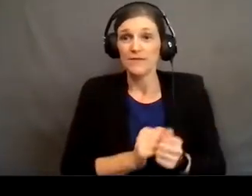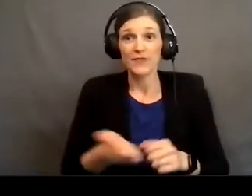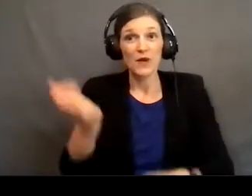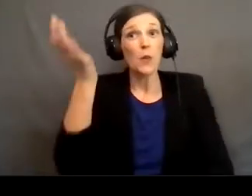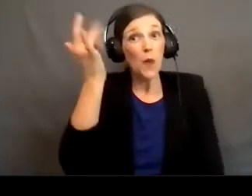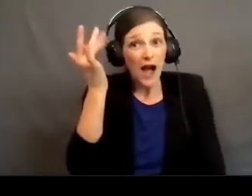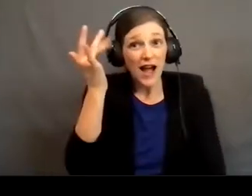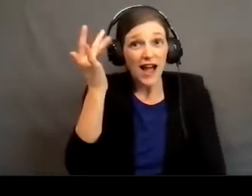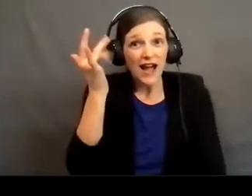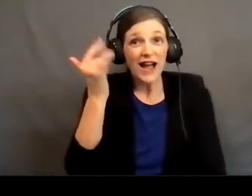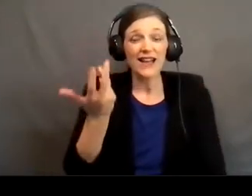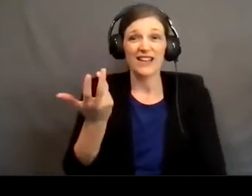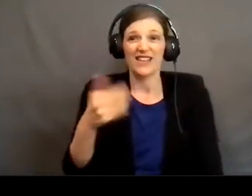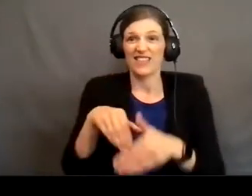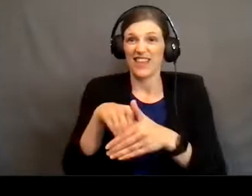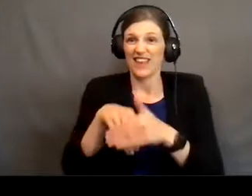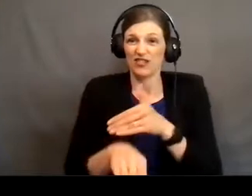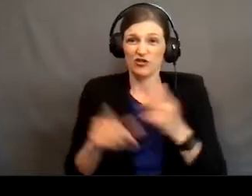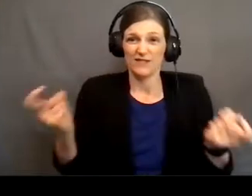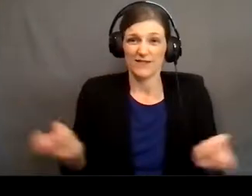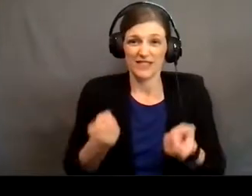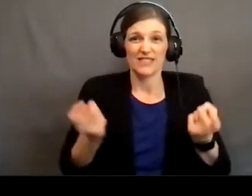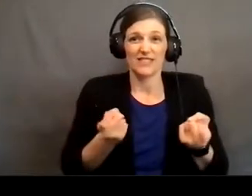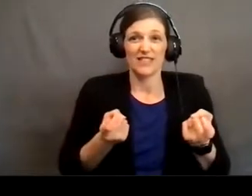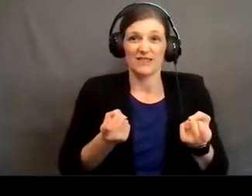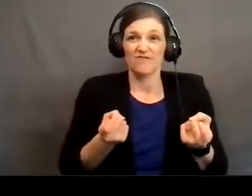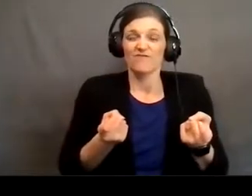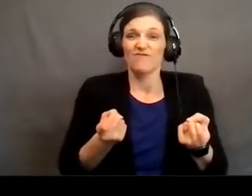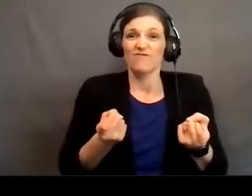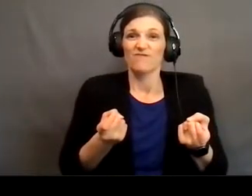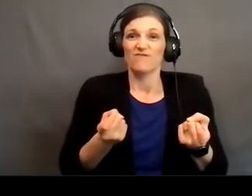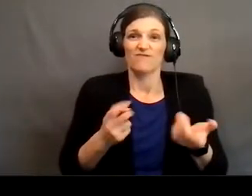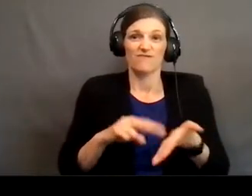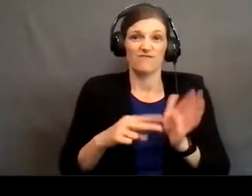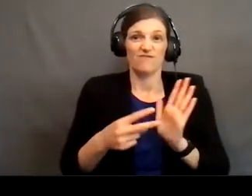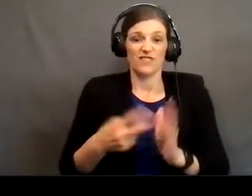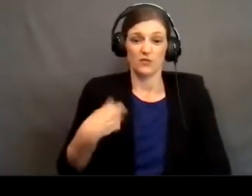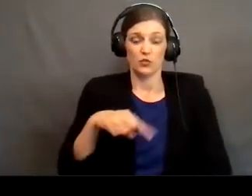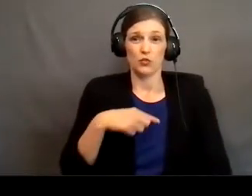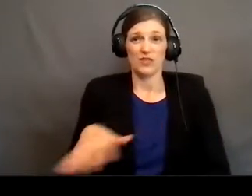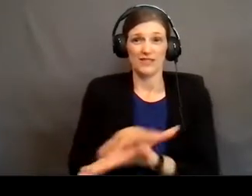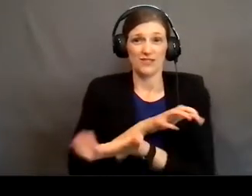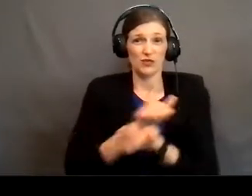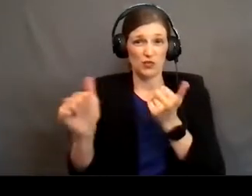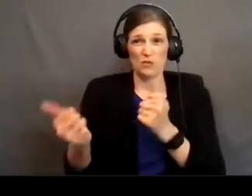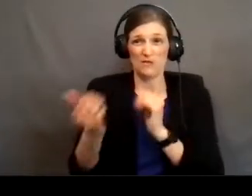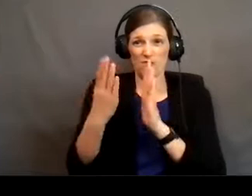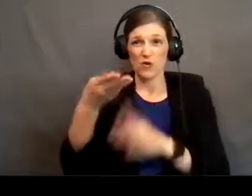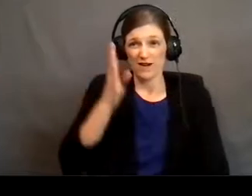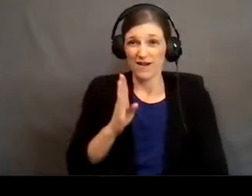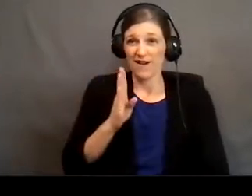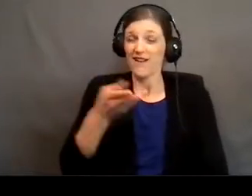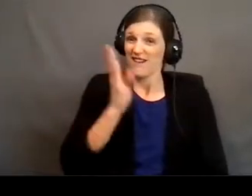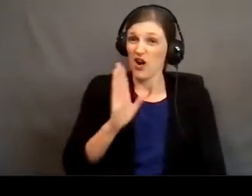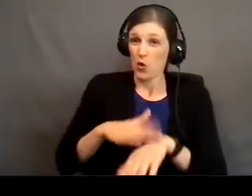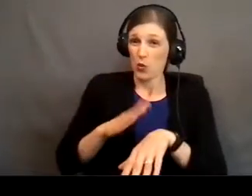the entrance of sin into our hearts made it so that we would be destroyed before God. God warned us if we